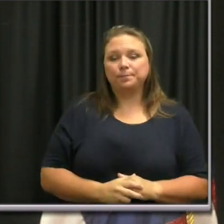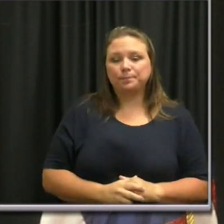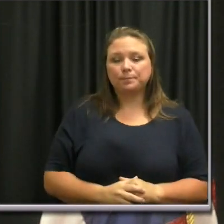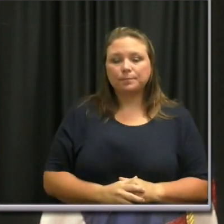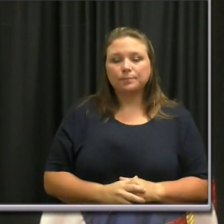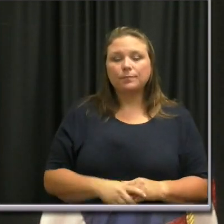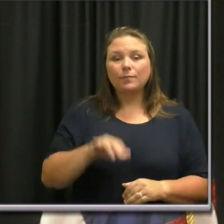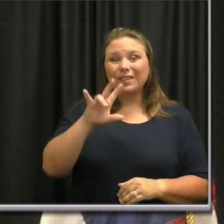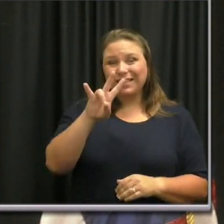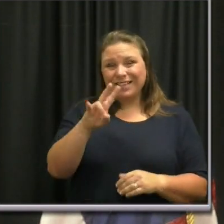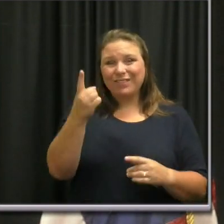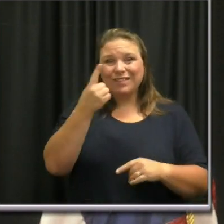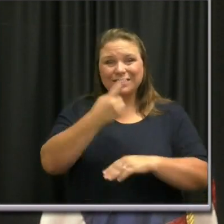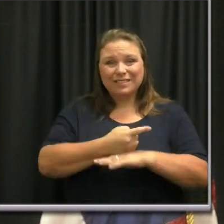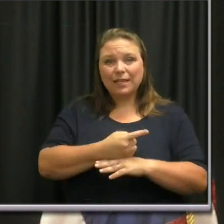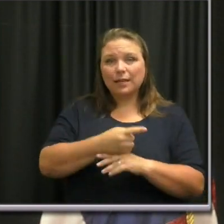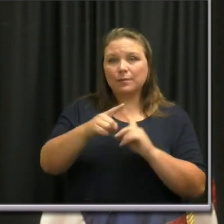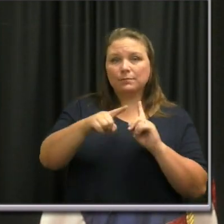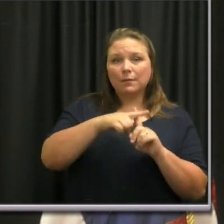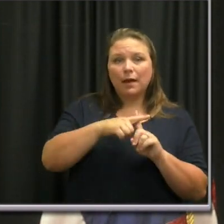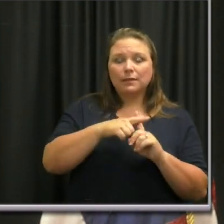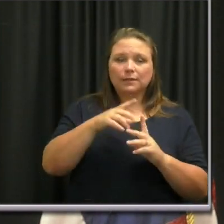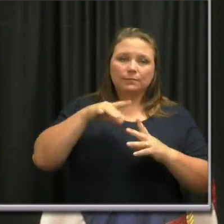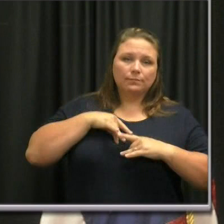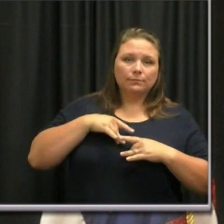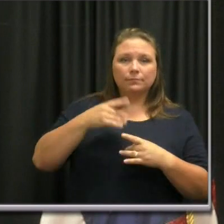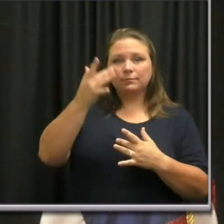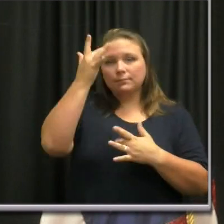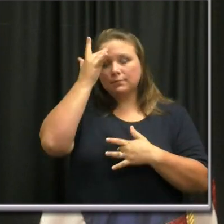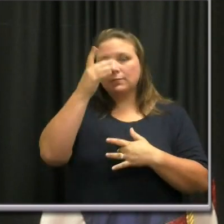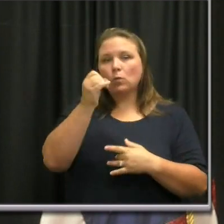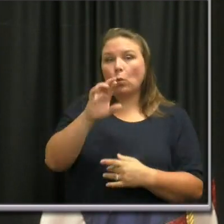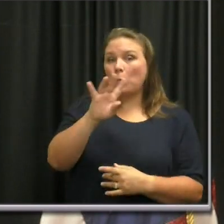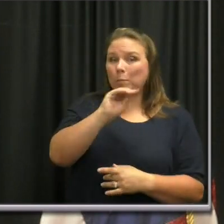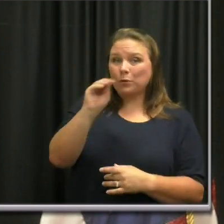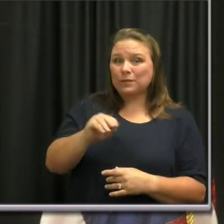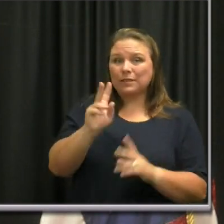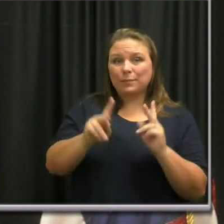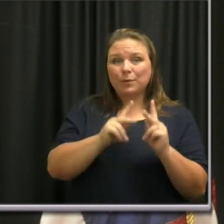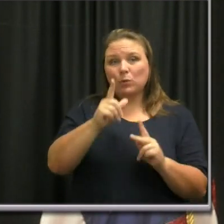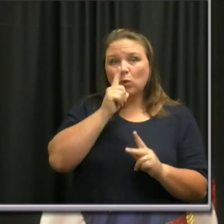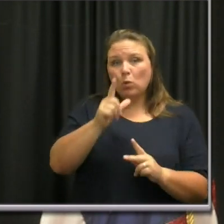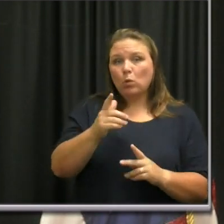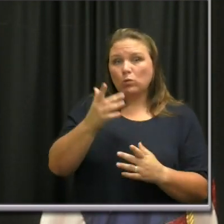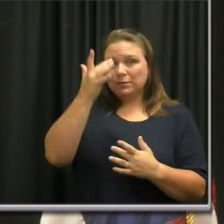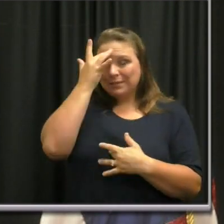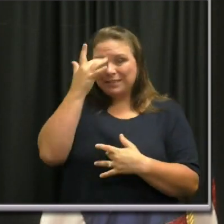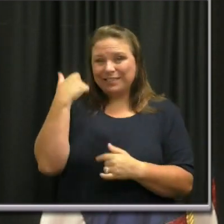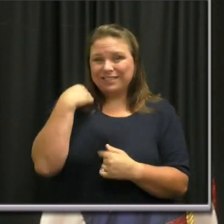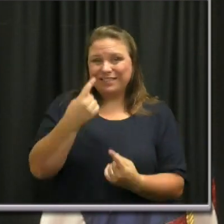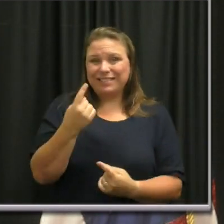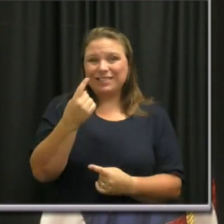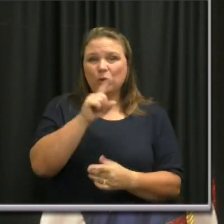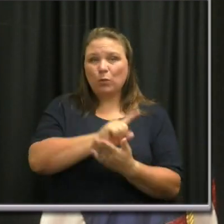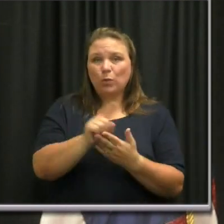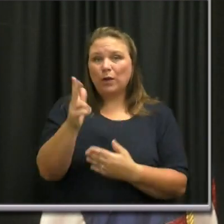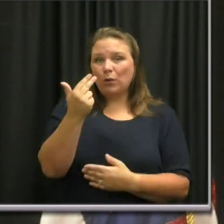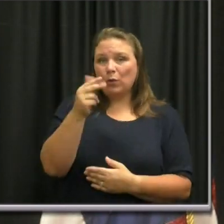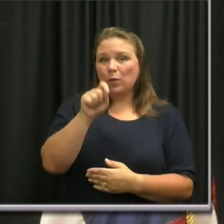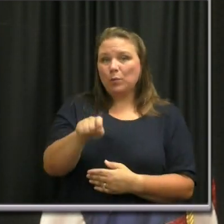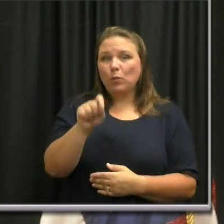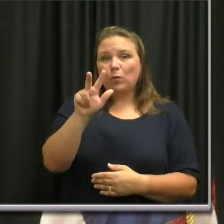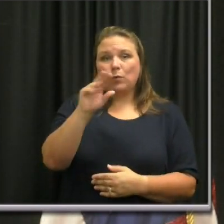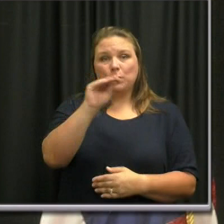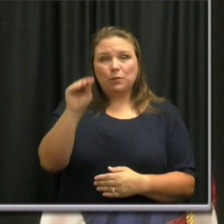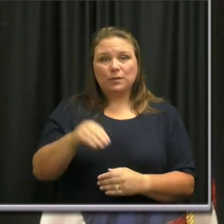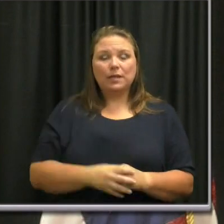The seven-day positivity rate or the percentage of people who have tested positive over this past week is at 13.3 percent.